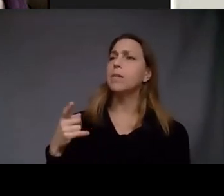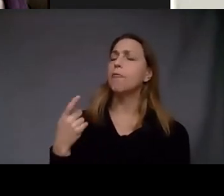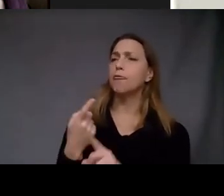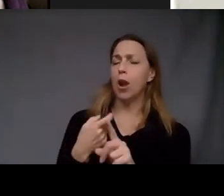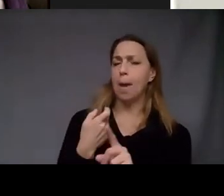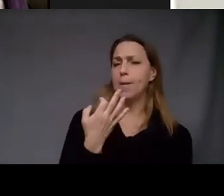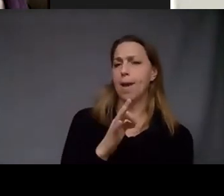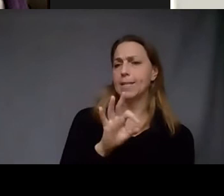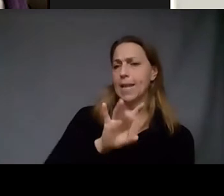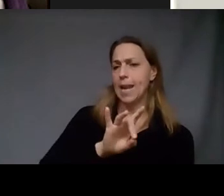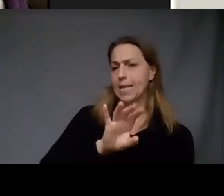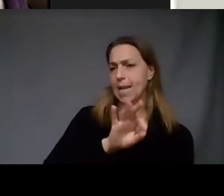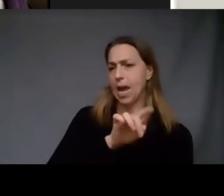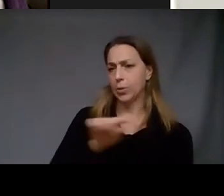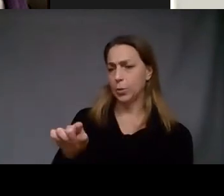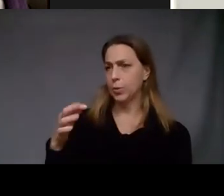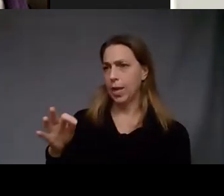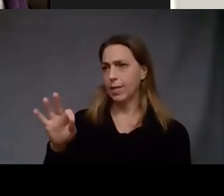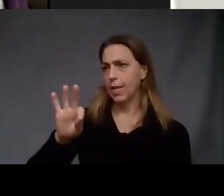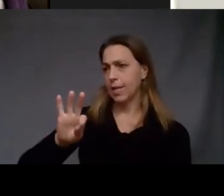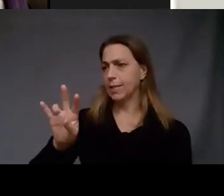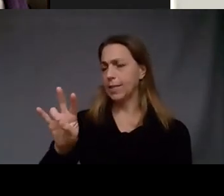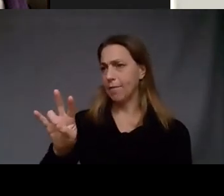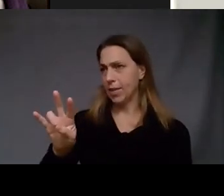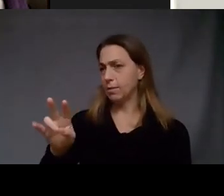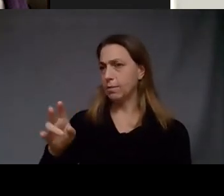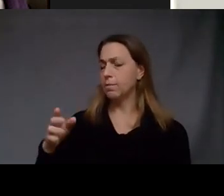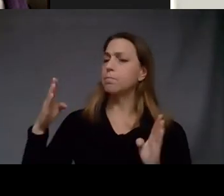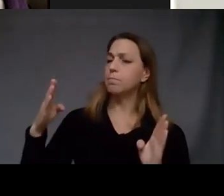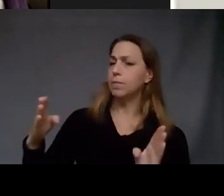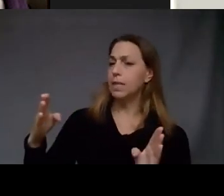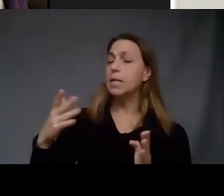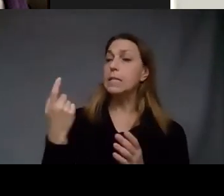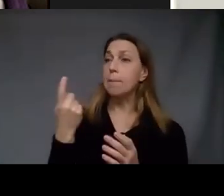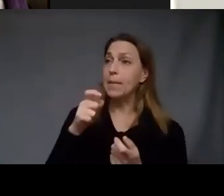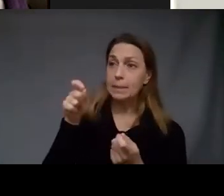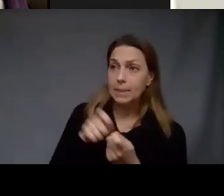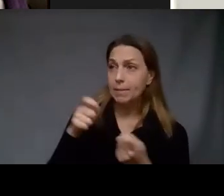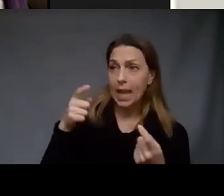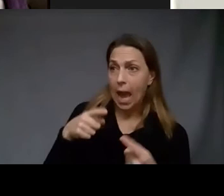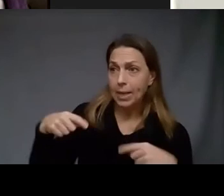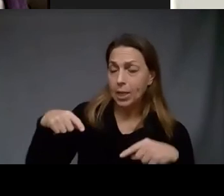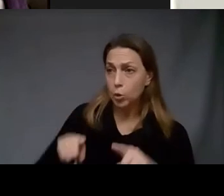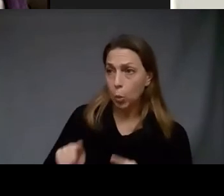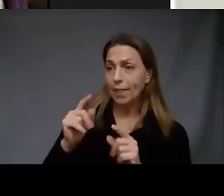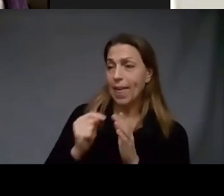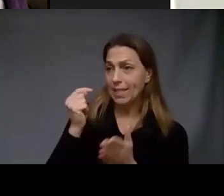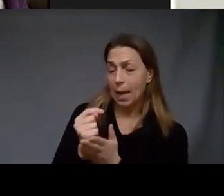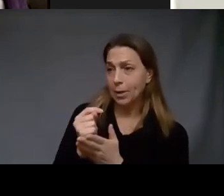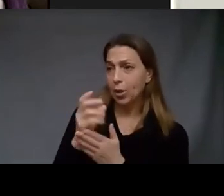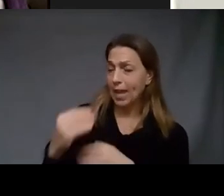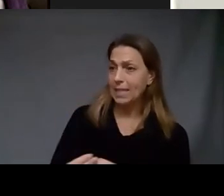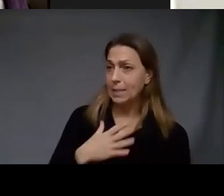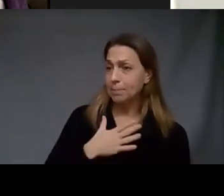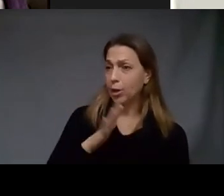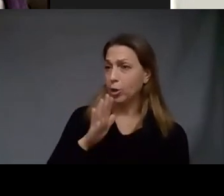to 1997 was there something specific taking place in your life that inspired the style of work in your examination